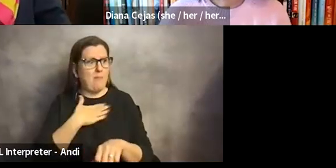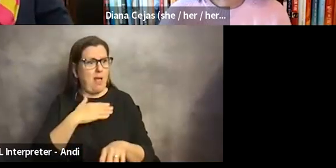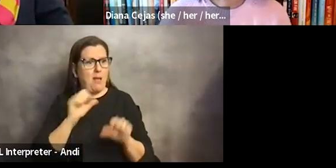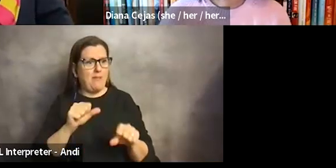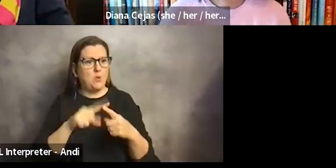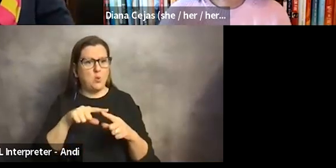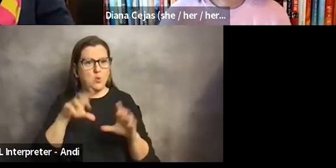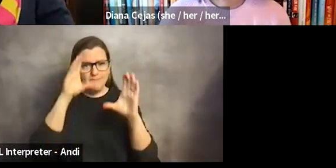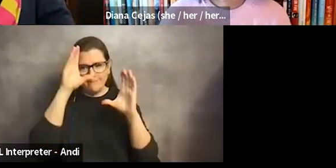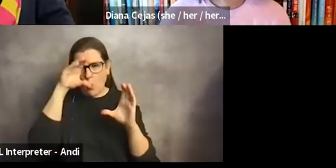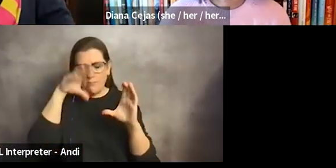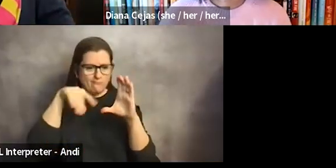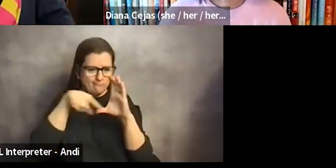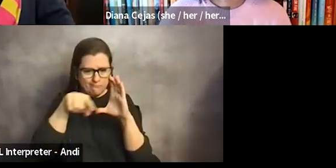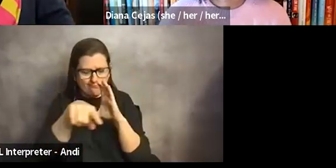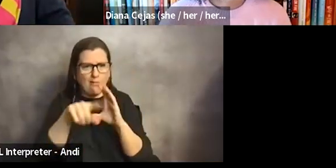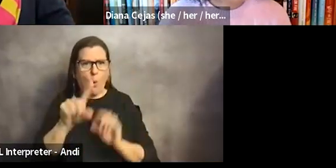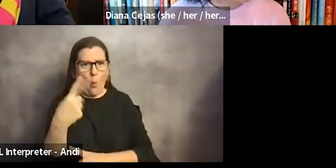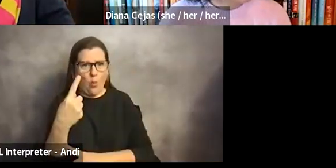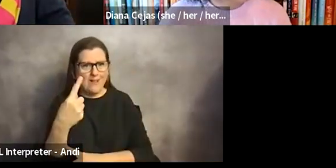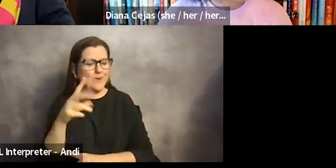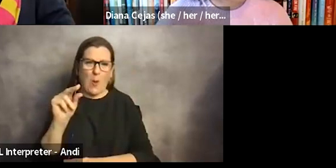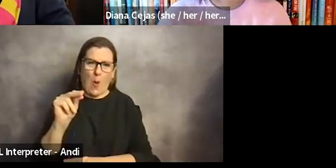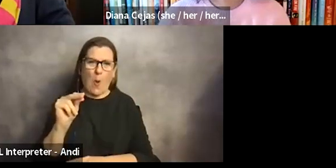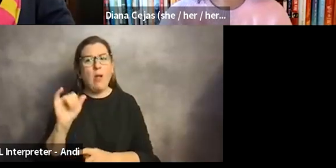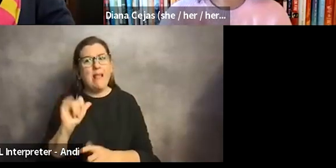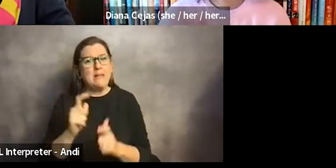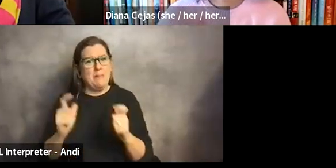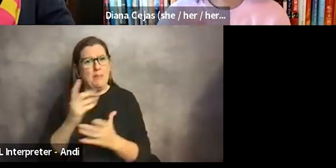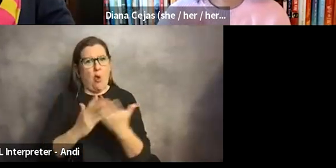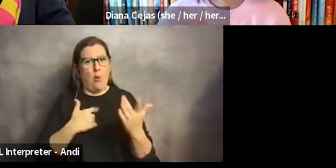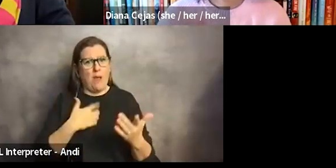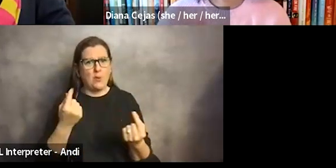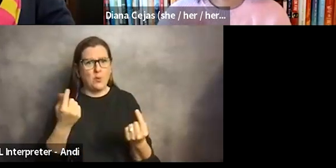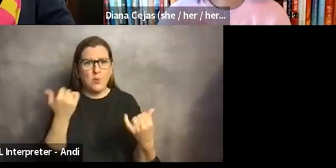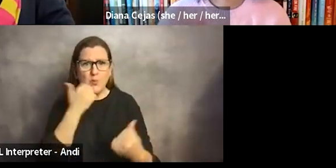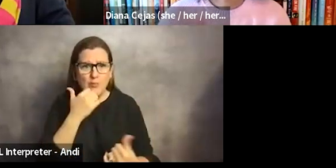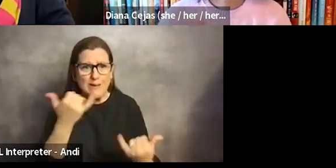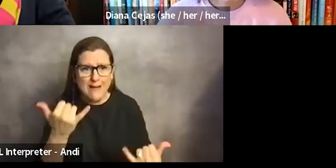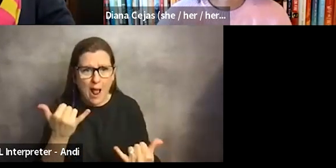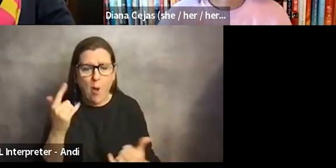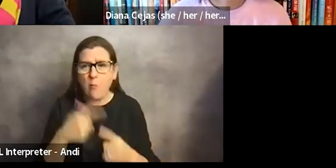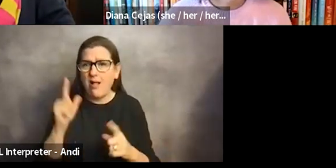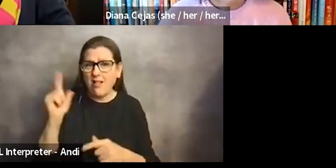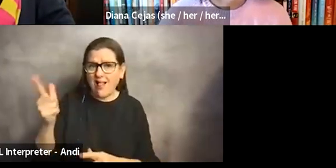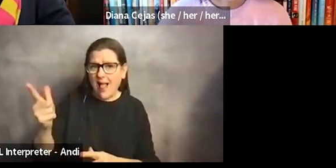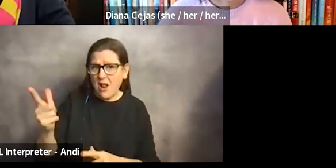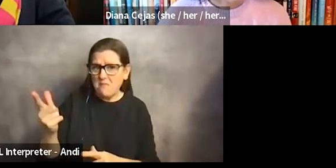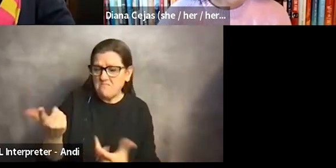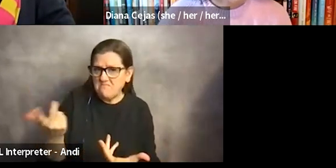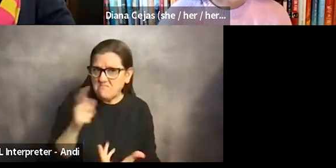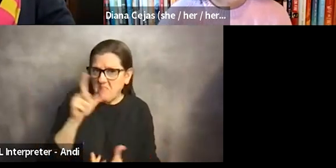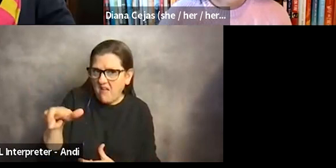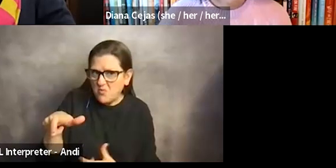you know, and, and so while I, that is a big part of what I do right now, it doesn't have to be five or 10 years from now. doesn't have to be if, you know,